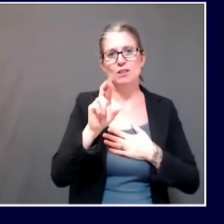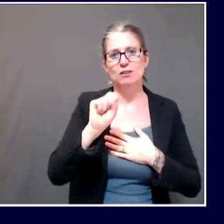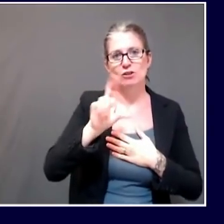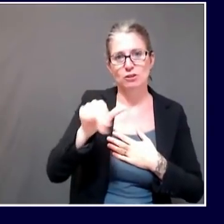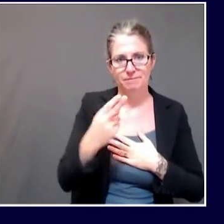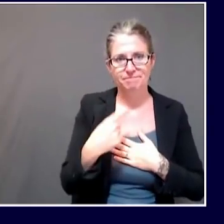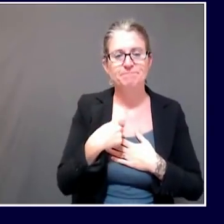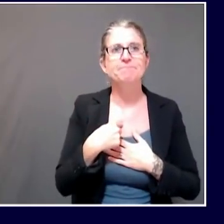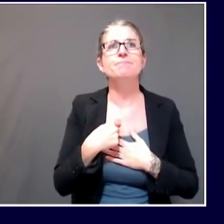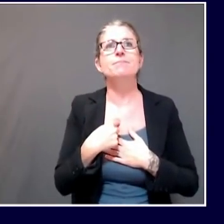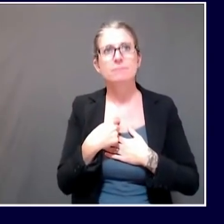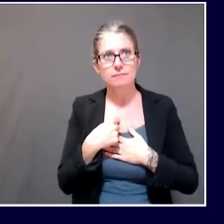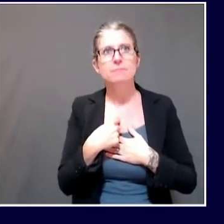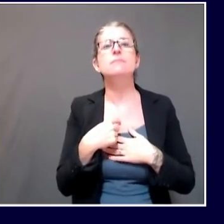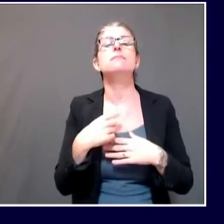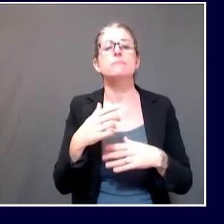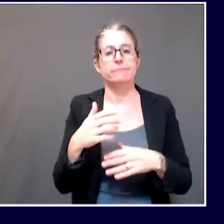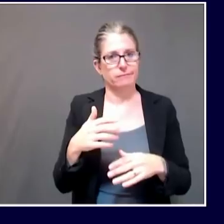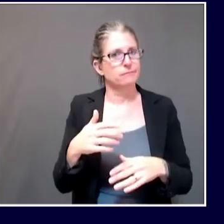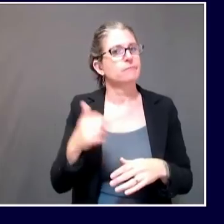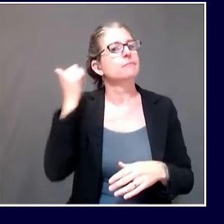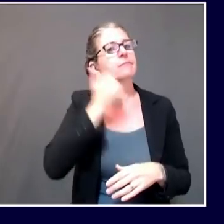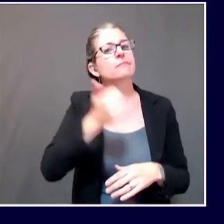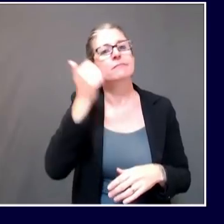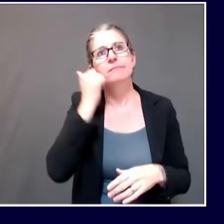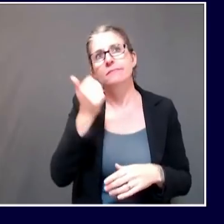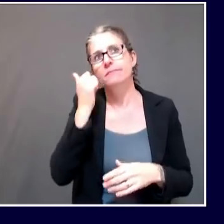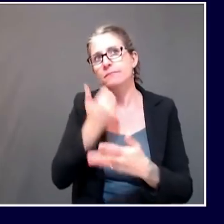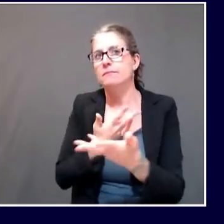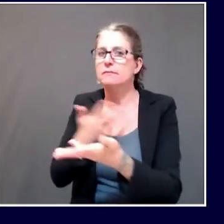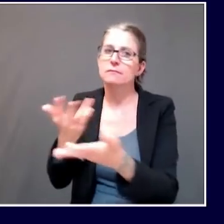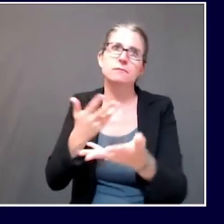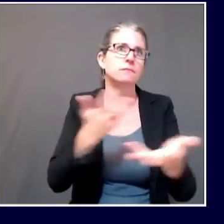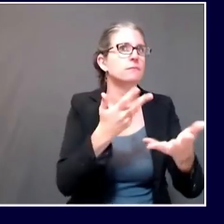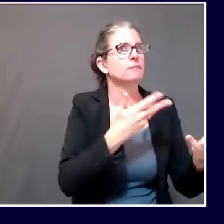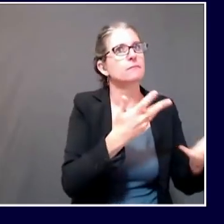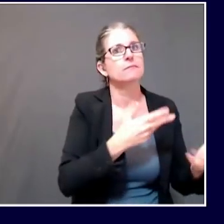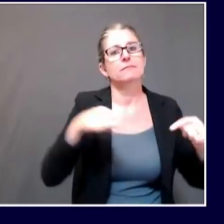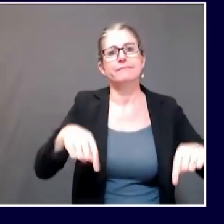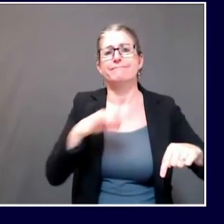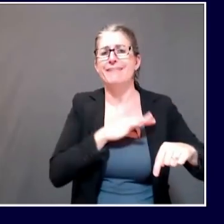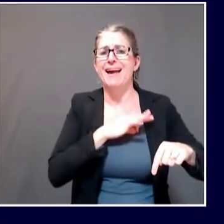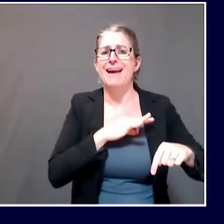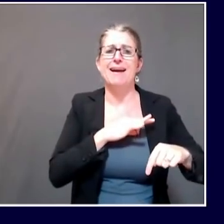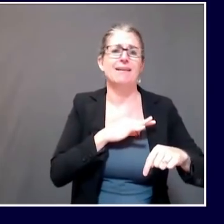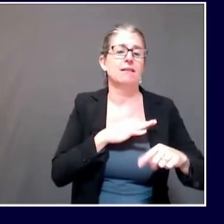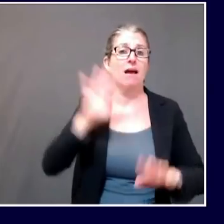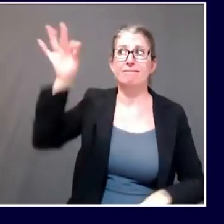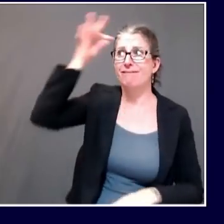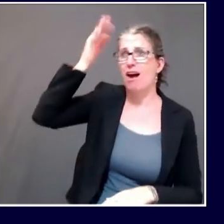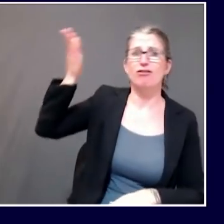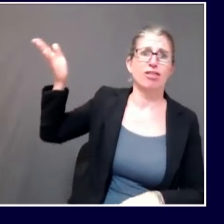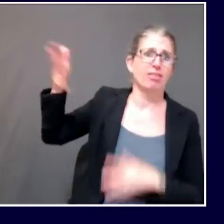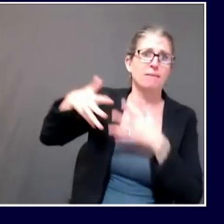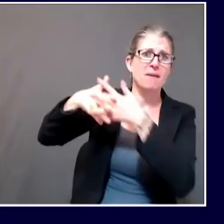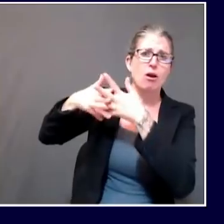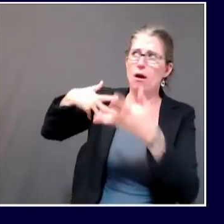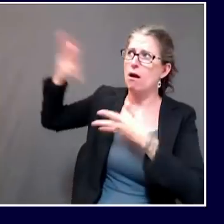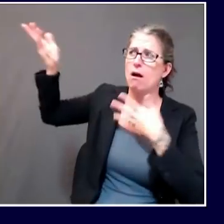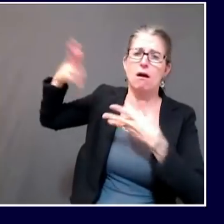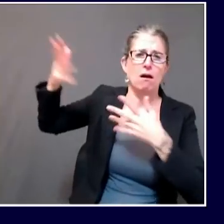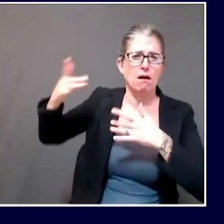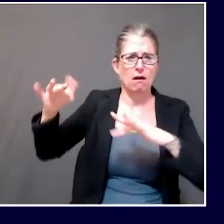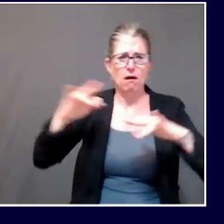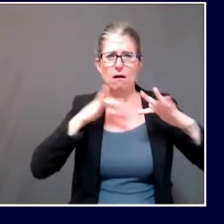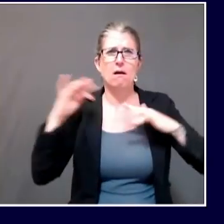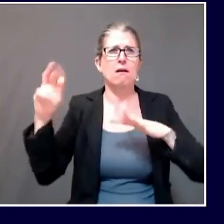topic of discussion, not just within our offices in Maine, but nationwide. And as we've been investigating that in Maine,